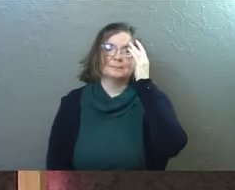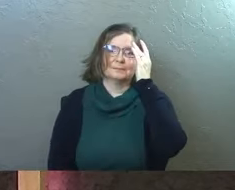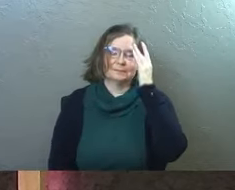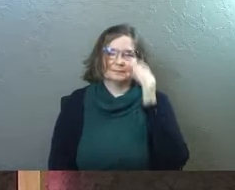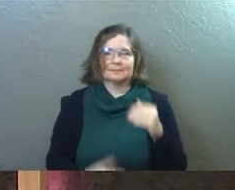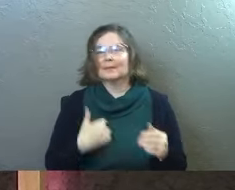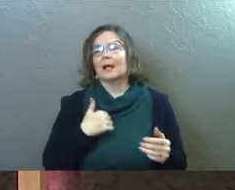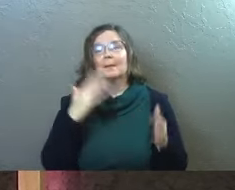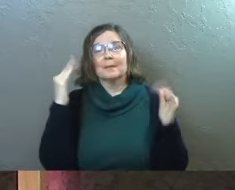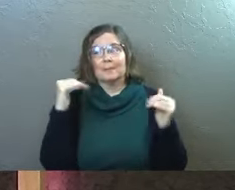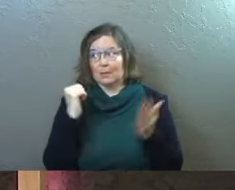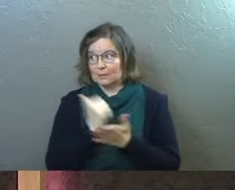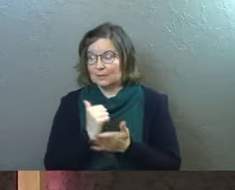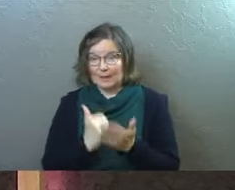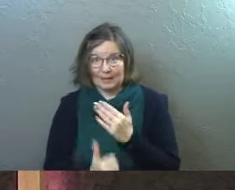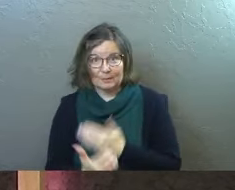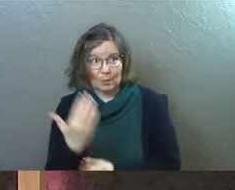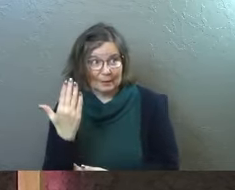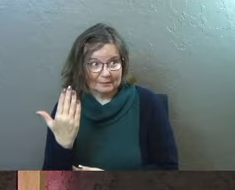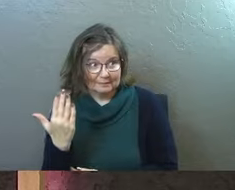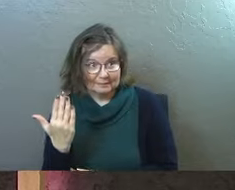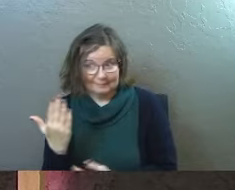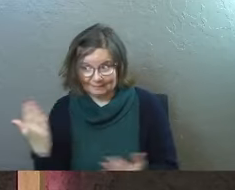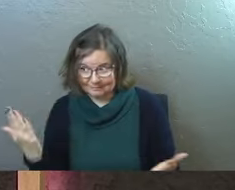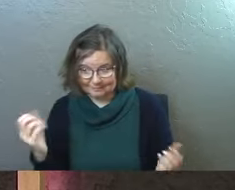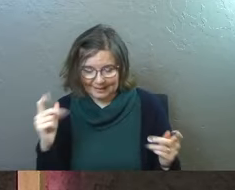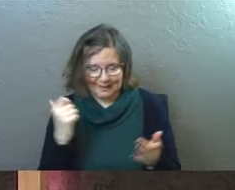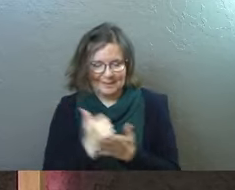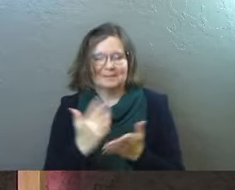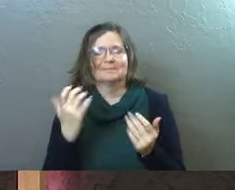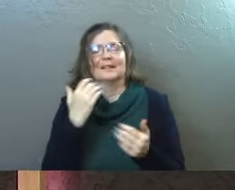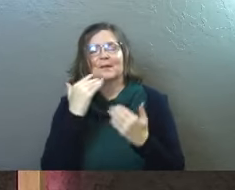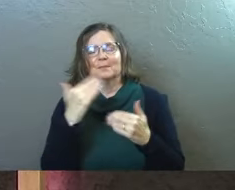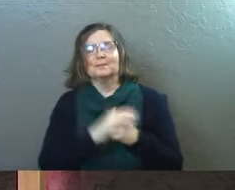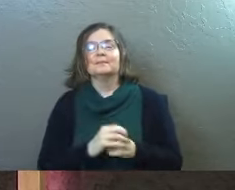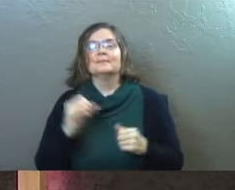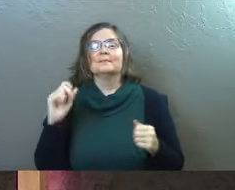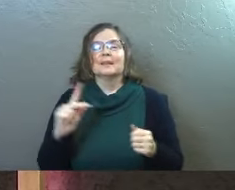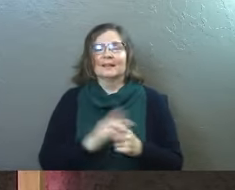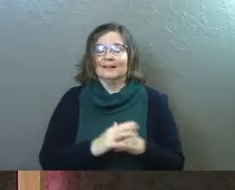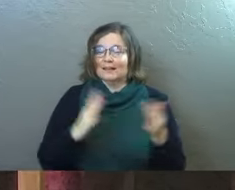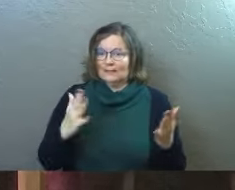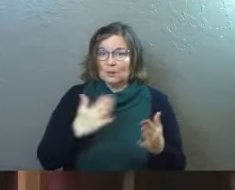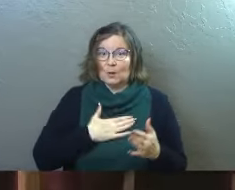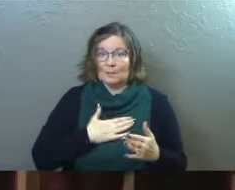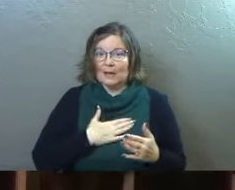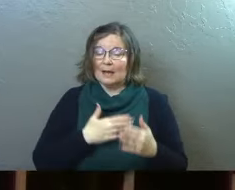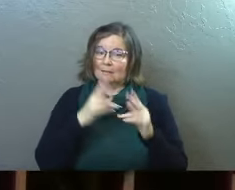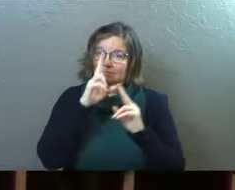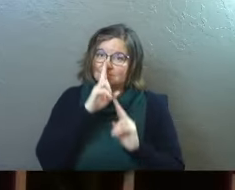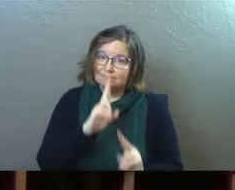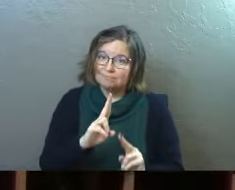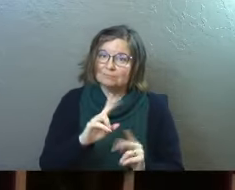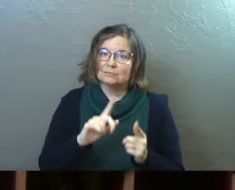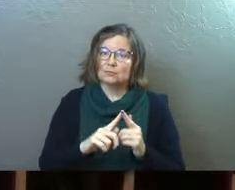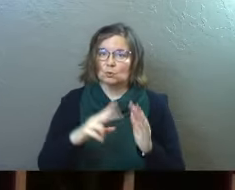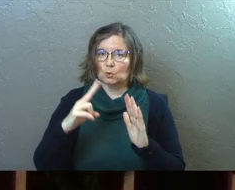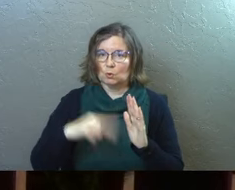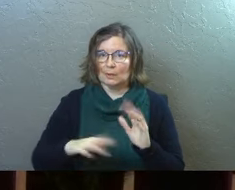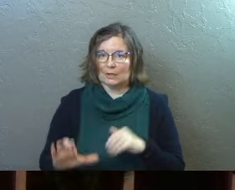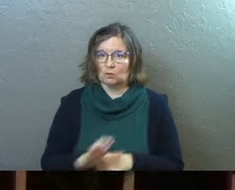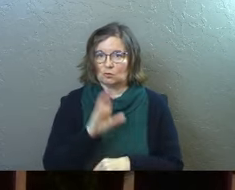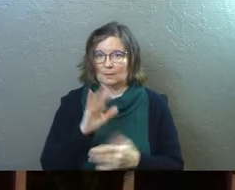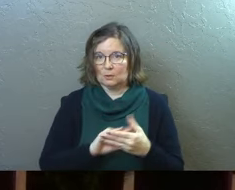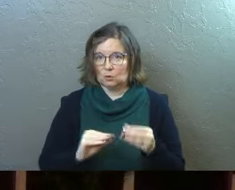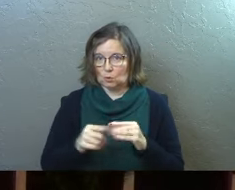Amen. I'm going to expect those amens this morning. Amen. Amen. Thank you. Um, okay. It's my great privilege and honor to read the